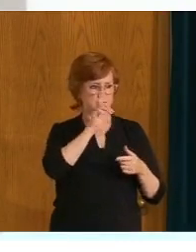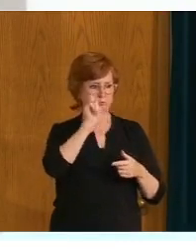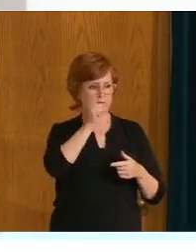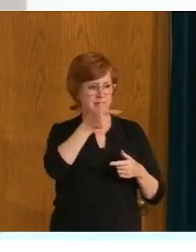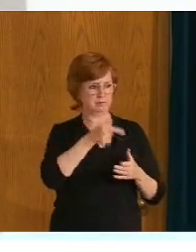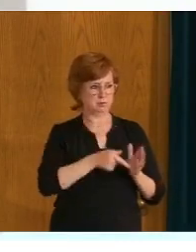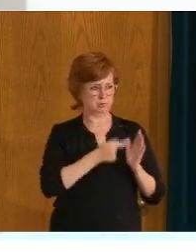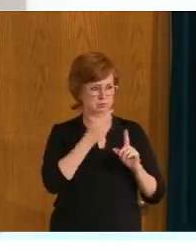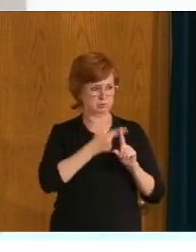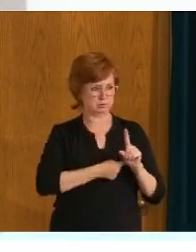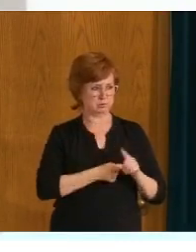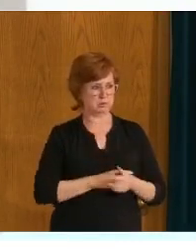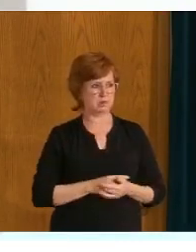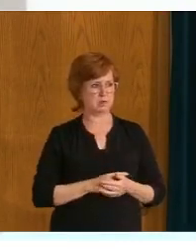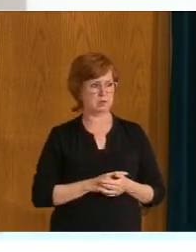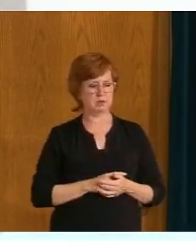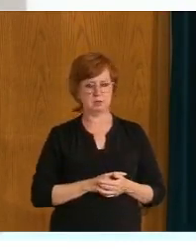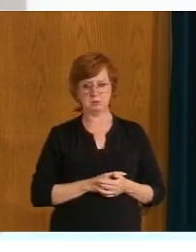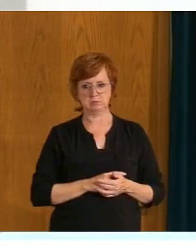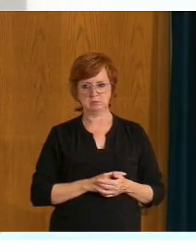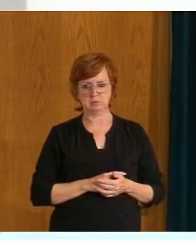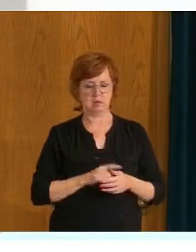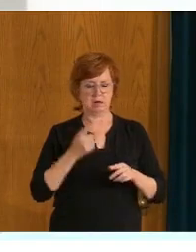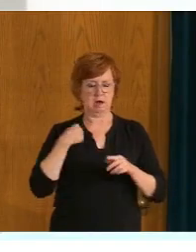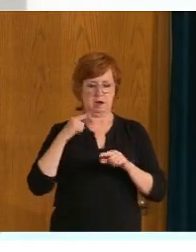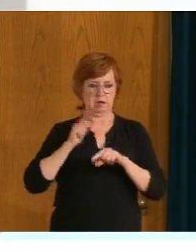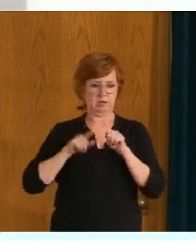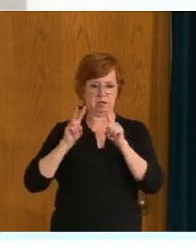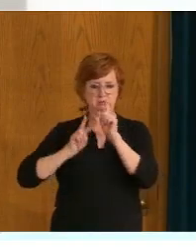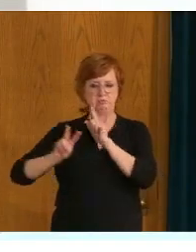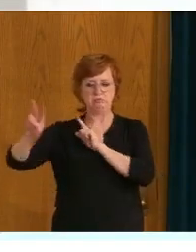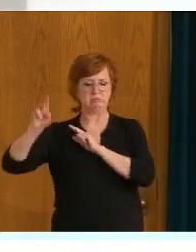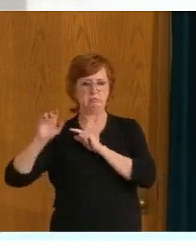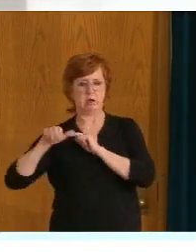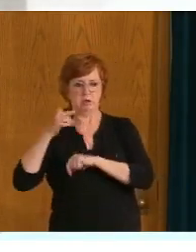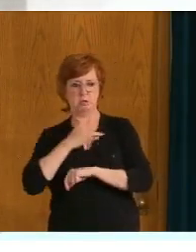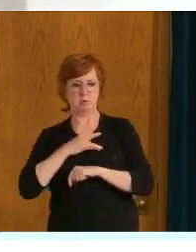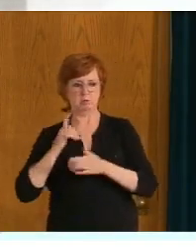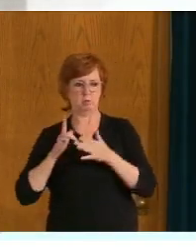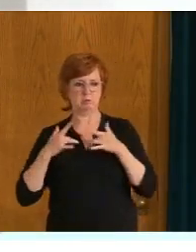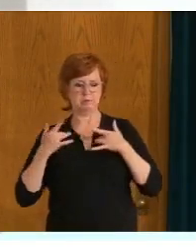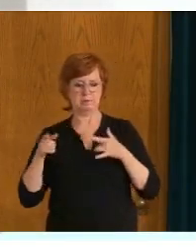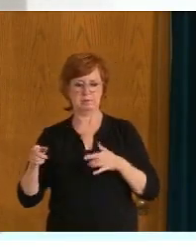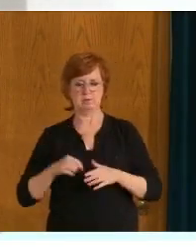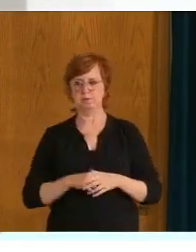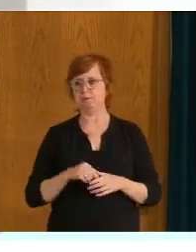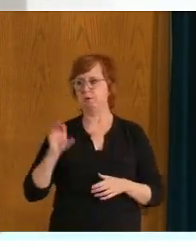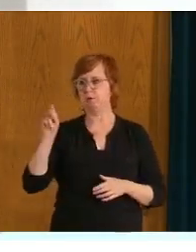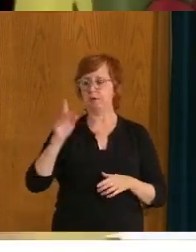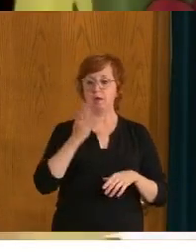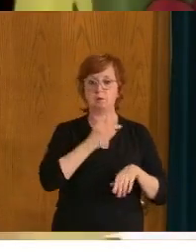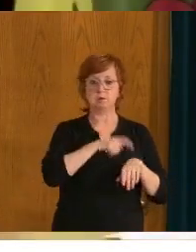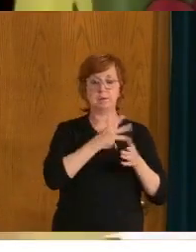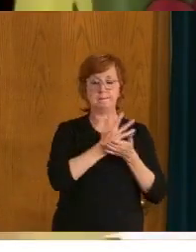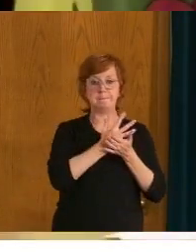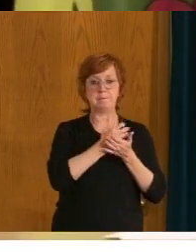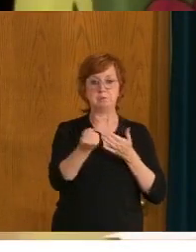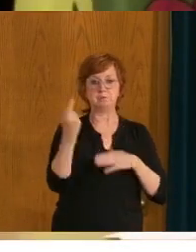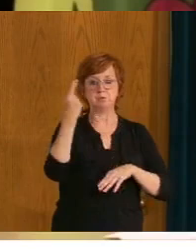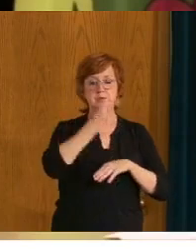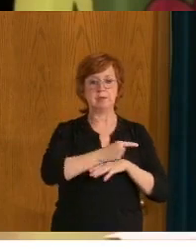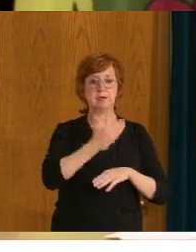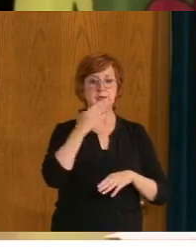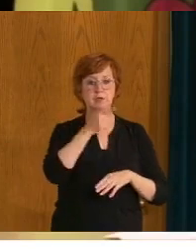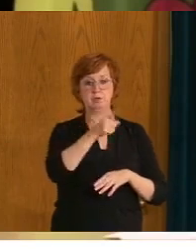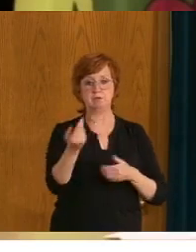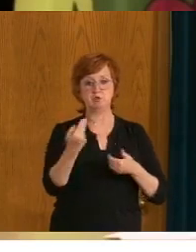that perspective as well, Arthur. But I would not like to speculate at this point on that. That concludes today's update. Thank